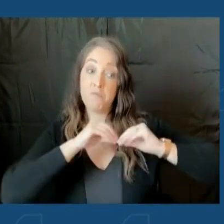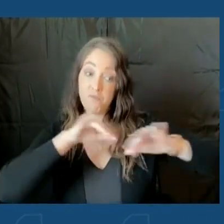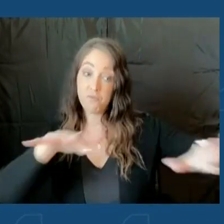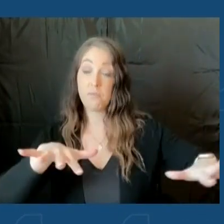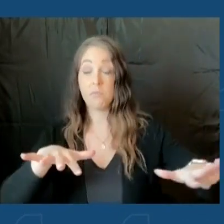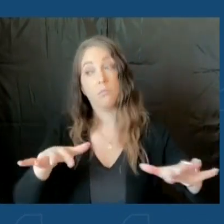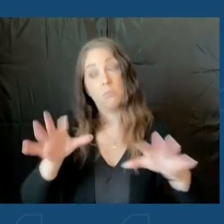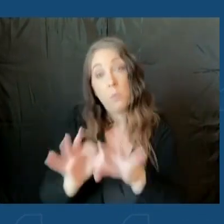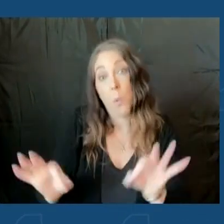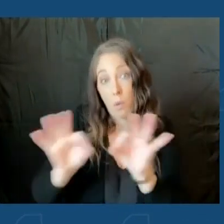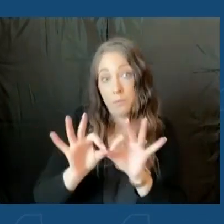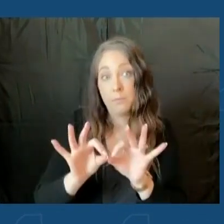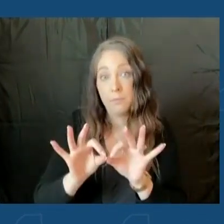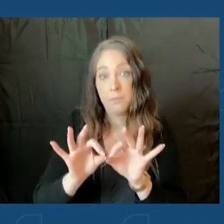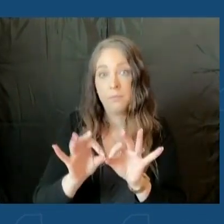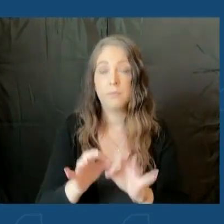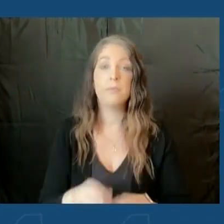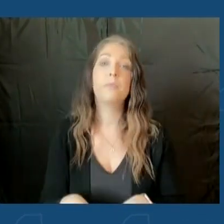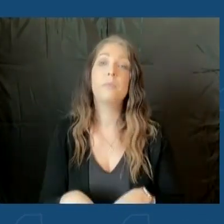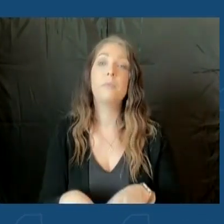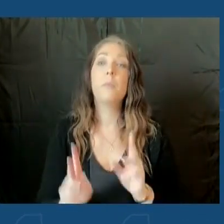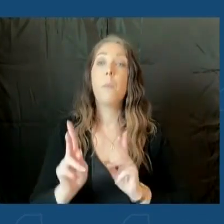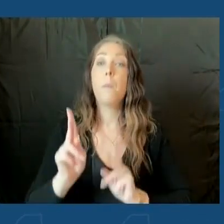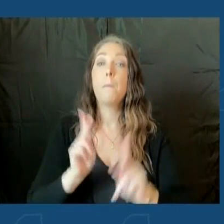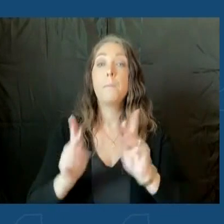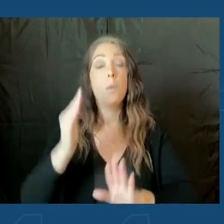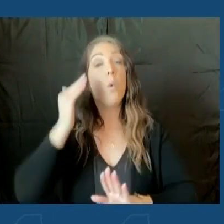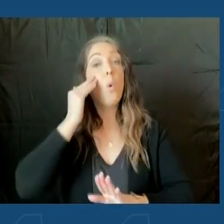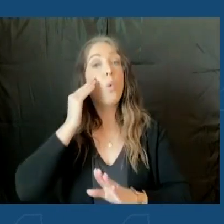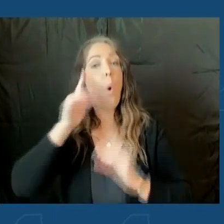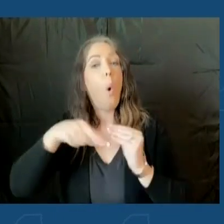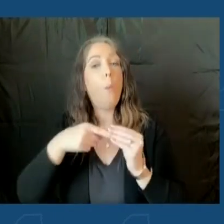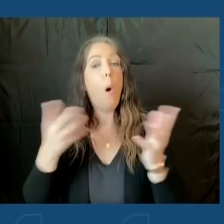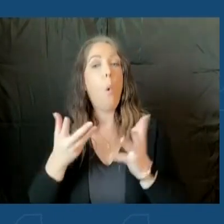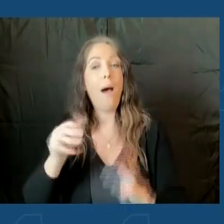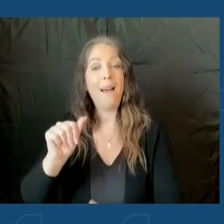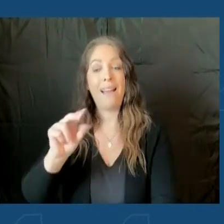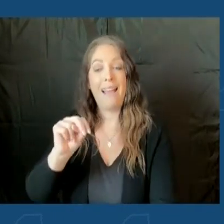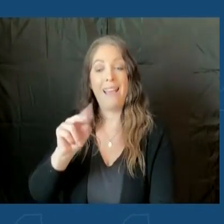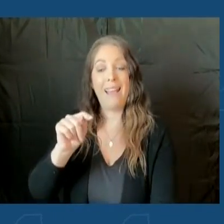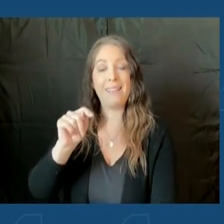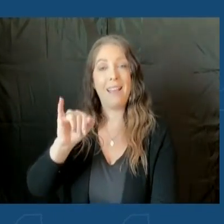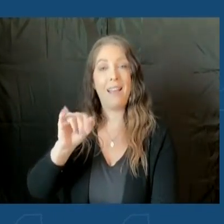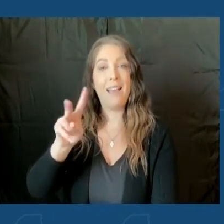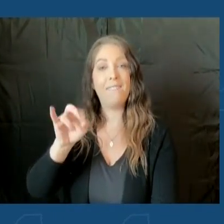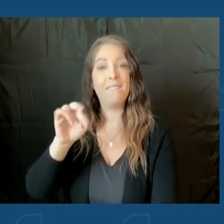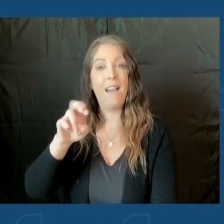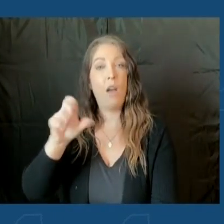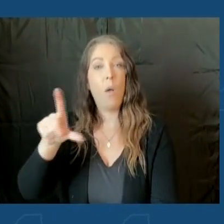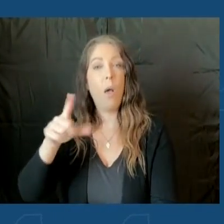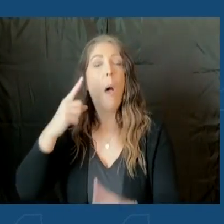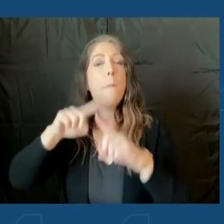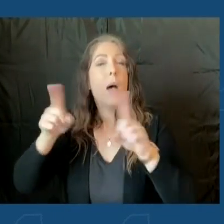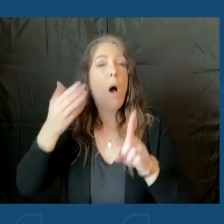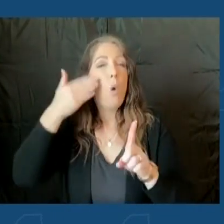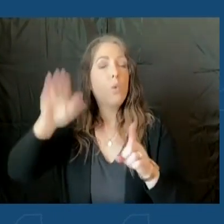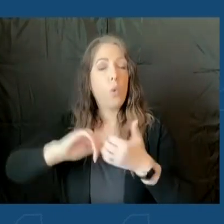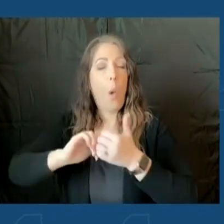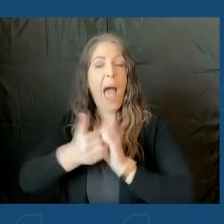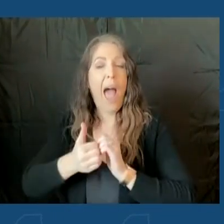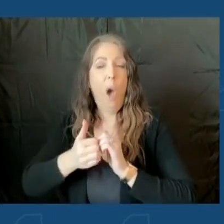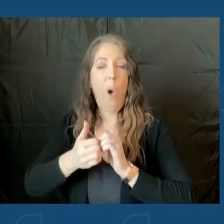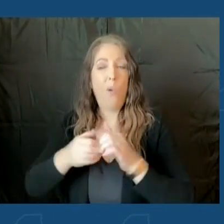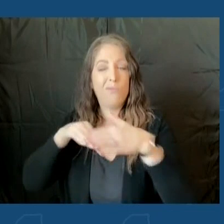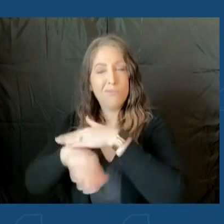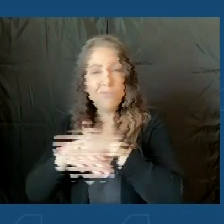to us. People know about antivirals, but they don't know how to access them. You know, 70% know